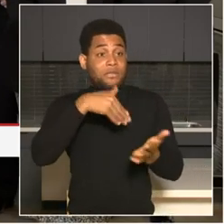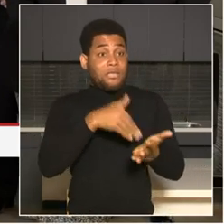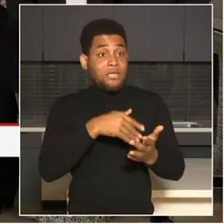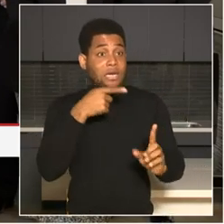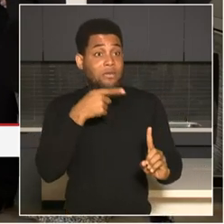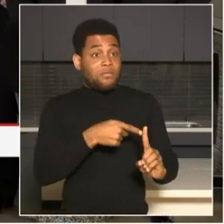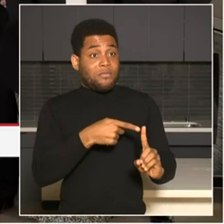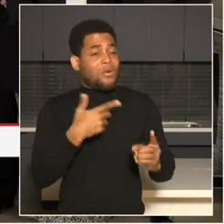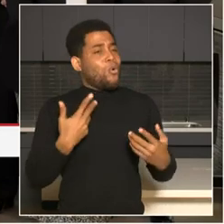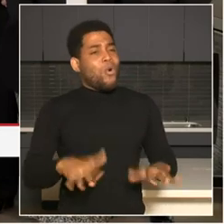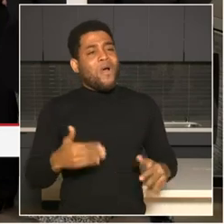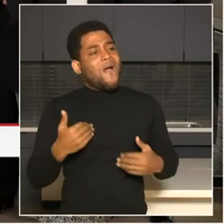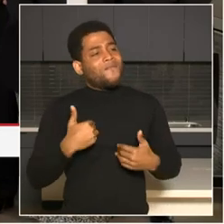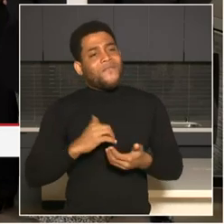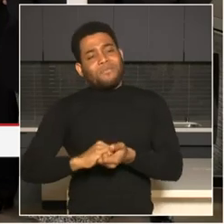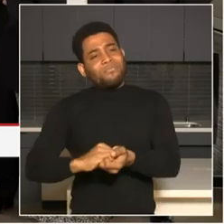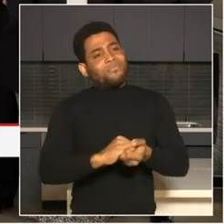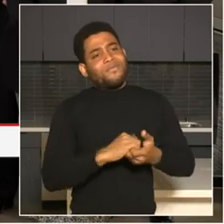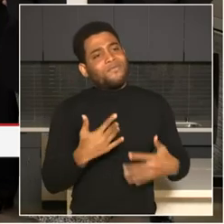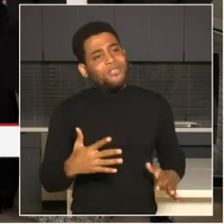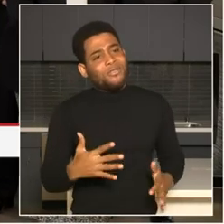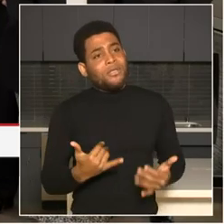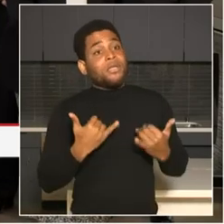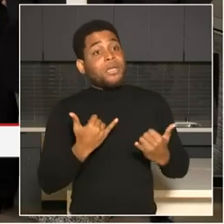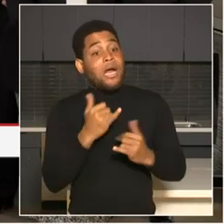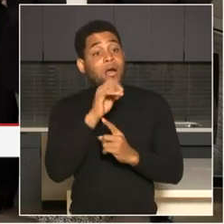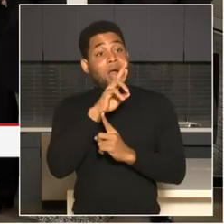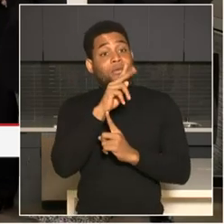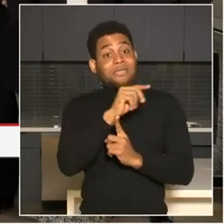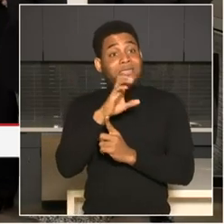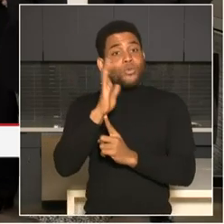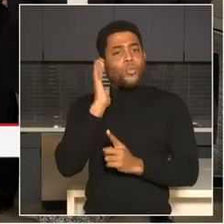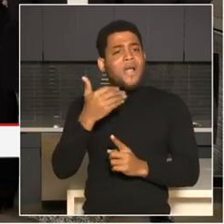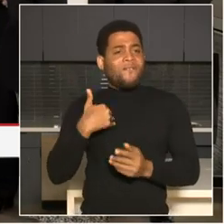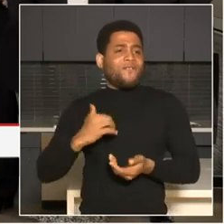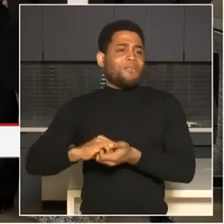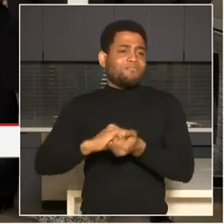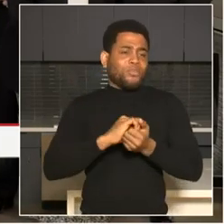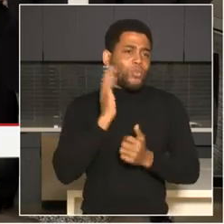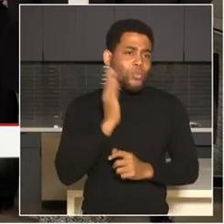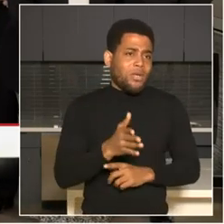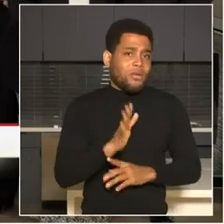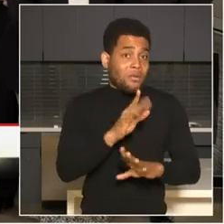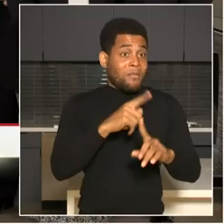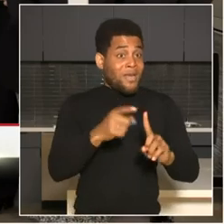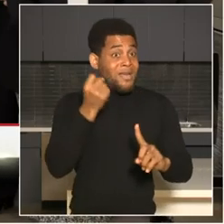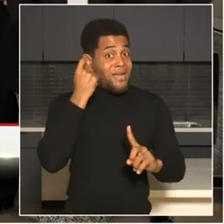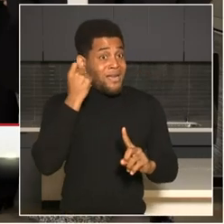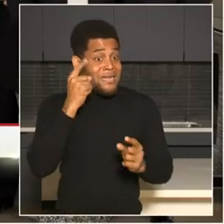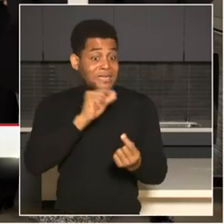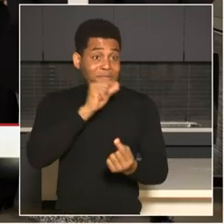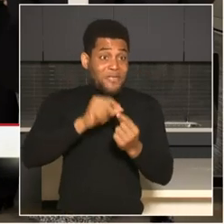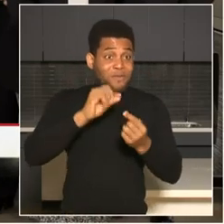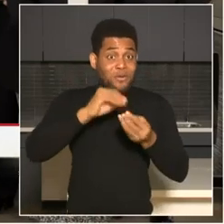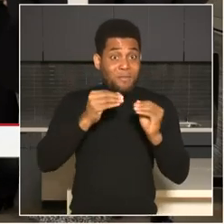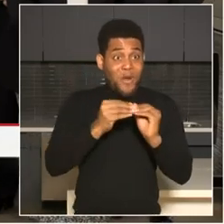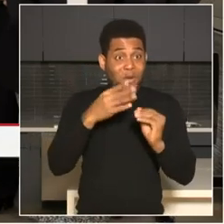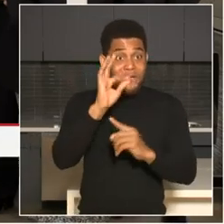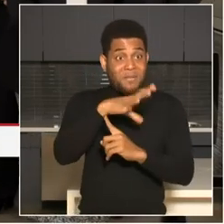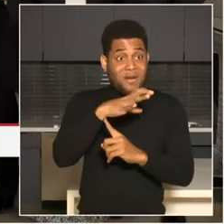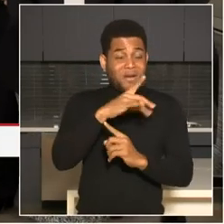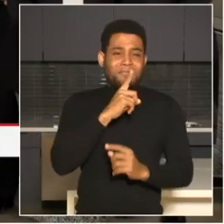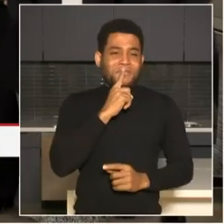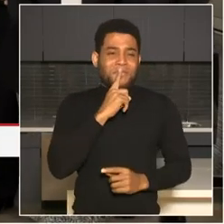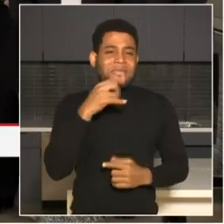cameras we will have in this space. We're still in the procurement and bidding process with that. What can you tell us about, well, this